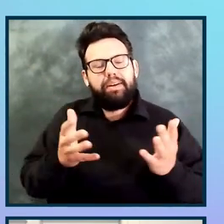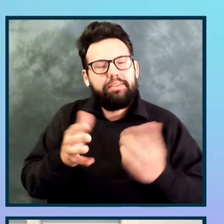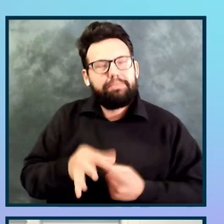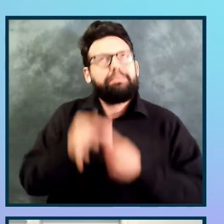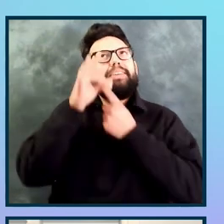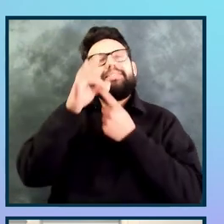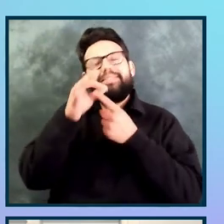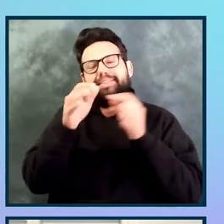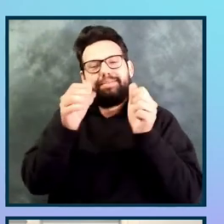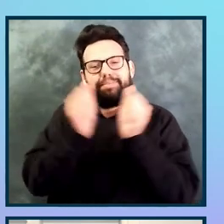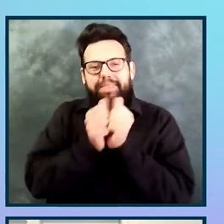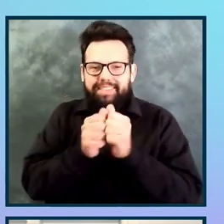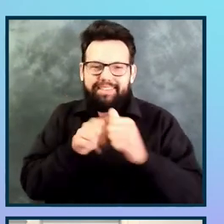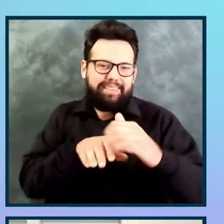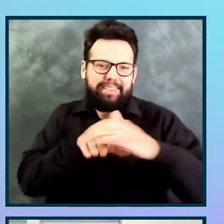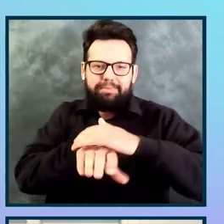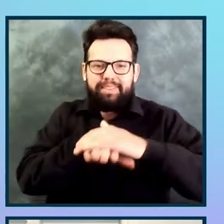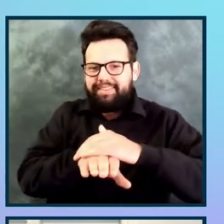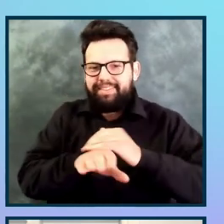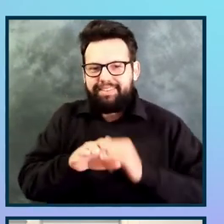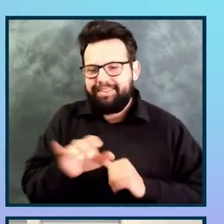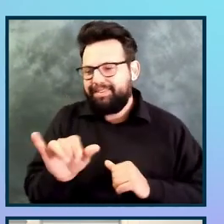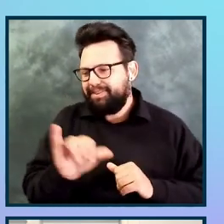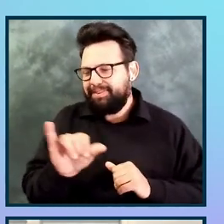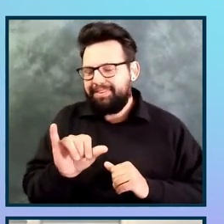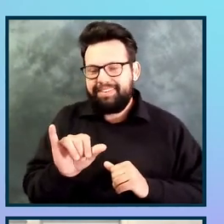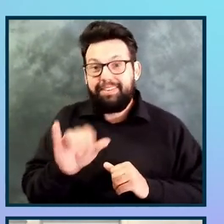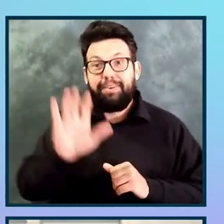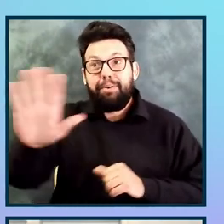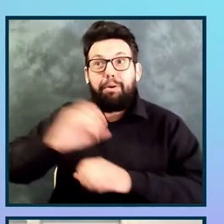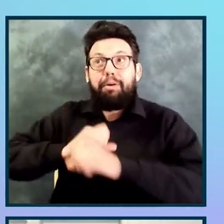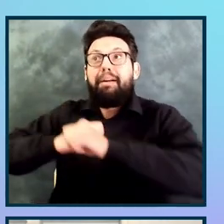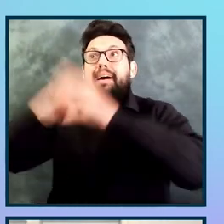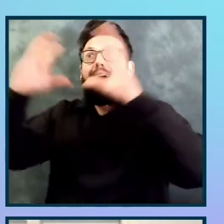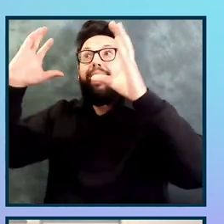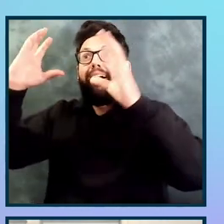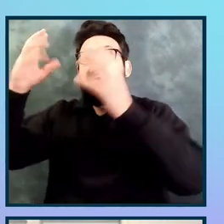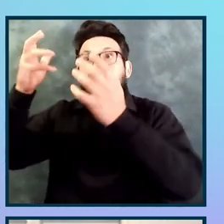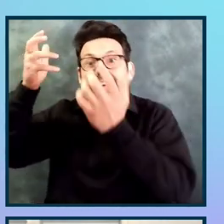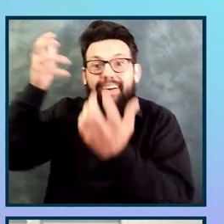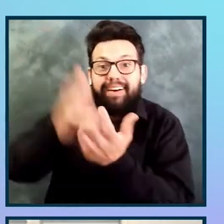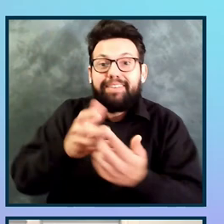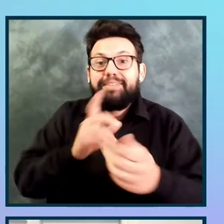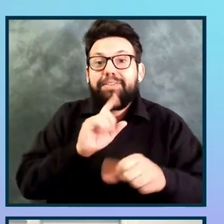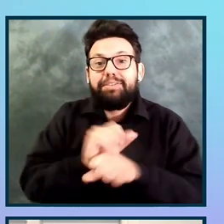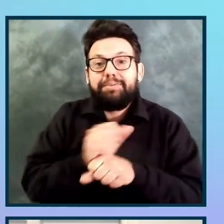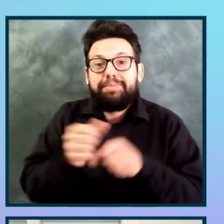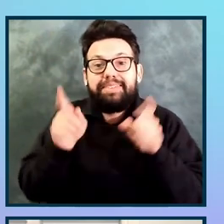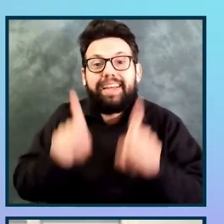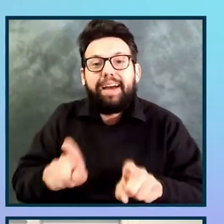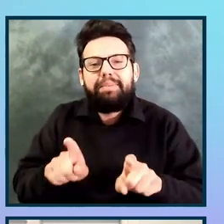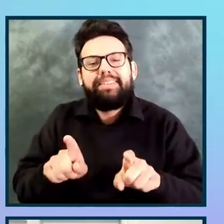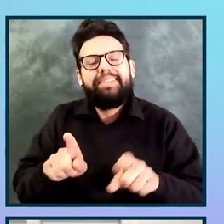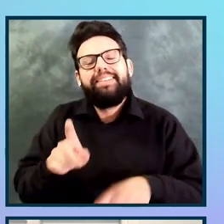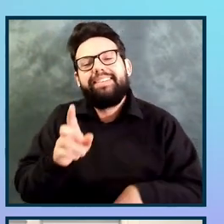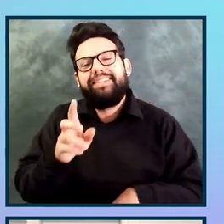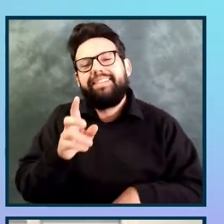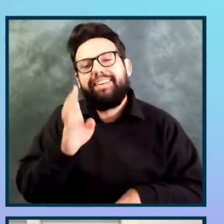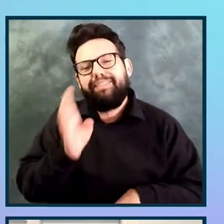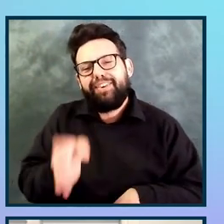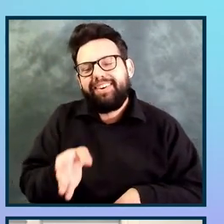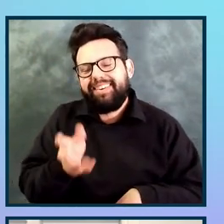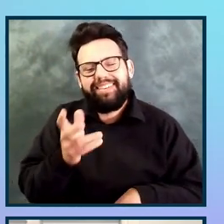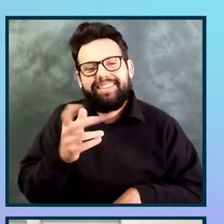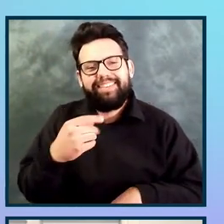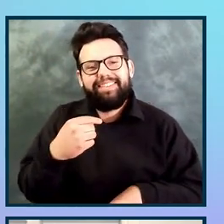industry, is it, again, never goes like you expect it to because we're assuming that all these things are fixed and